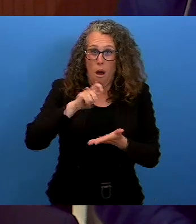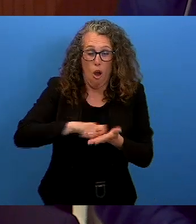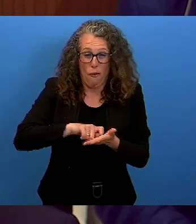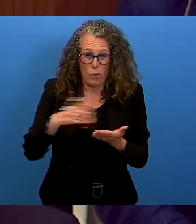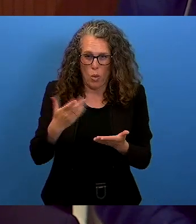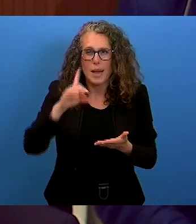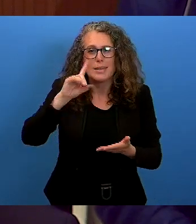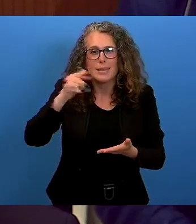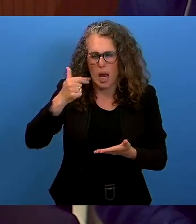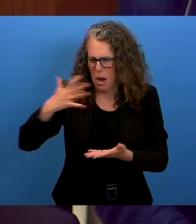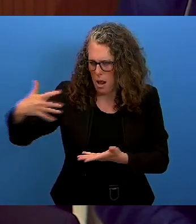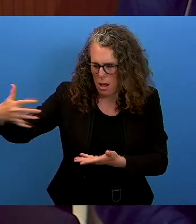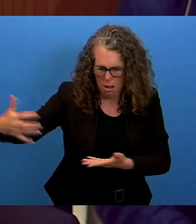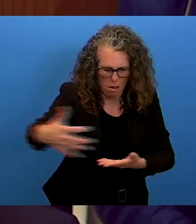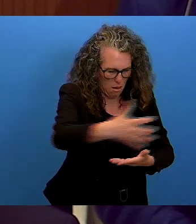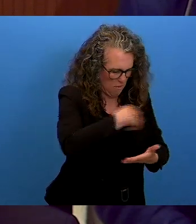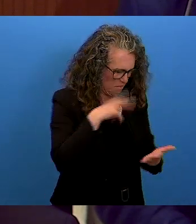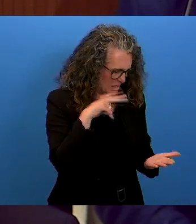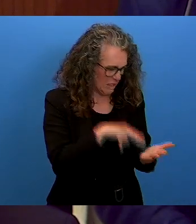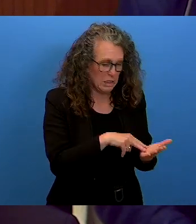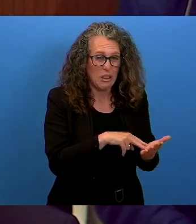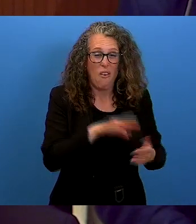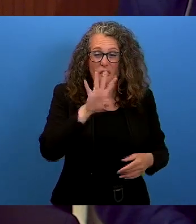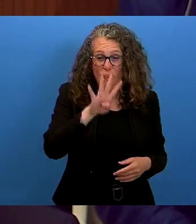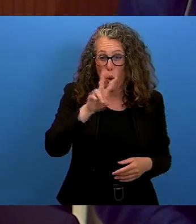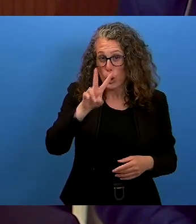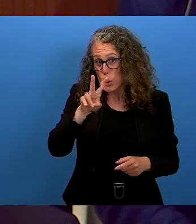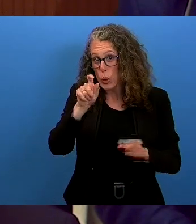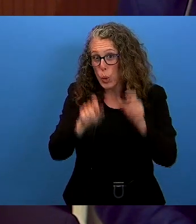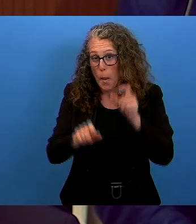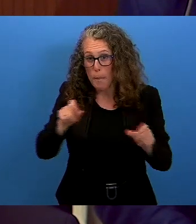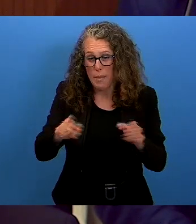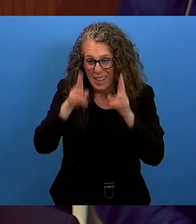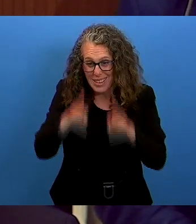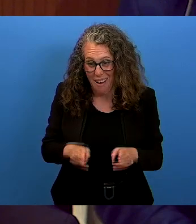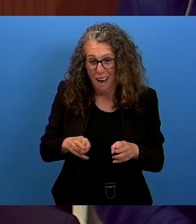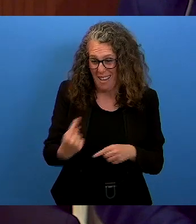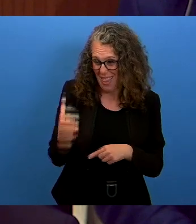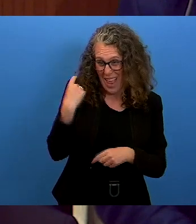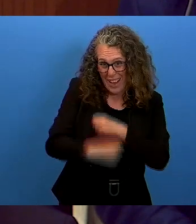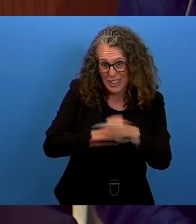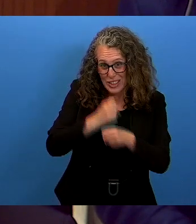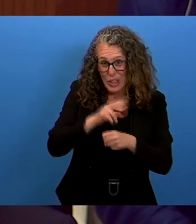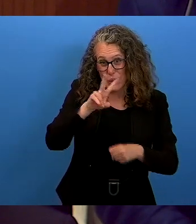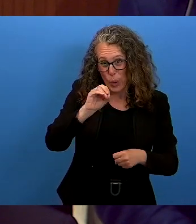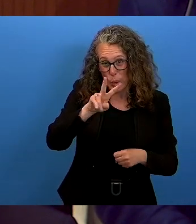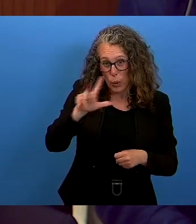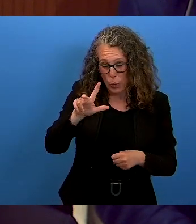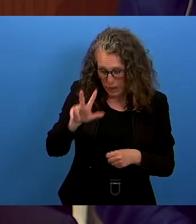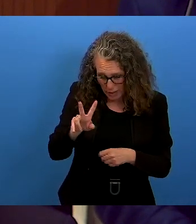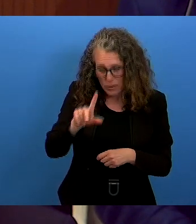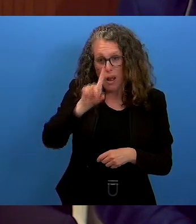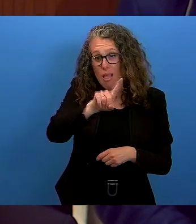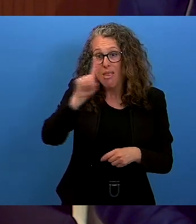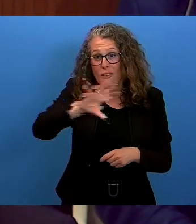that at least 42 indigenous human rights defenders were killed in 2023 in 11 countries, most